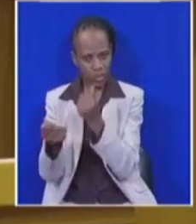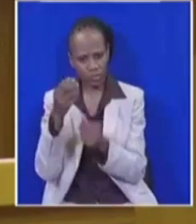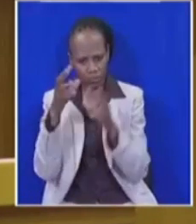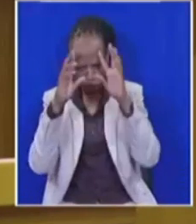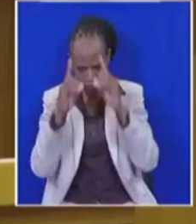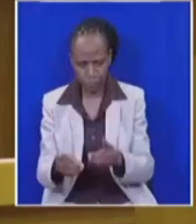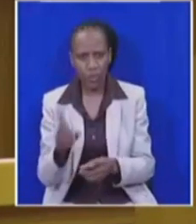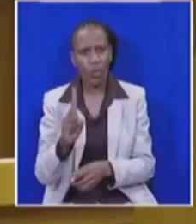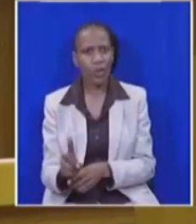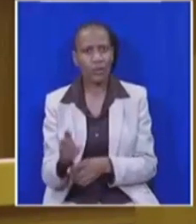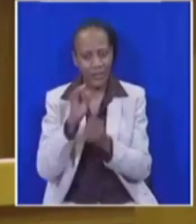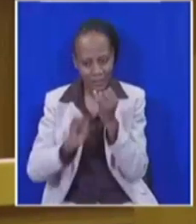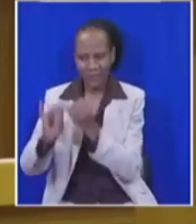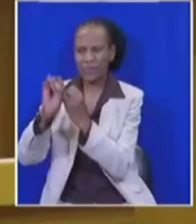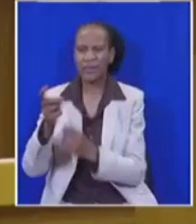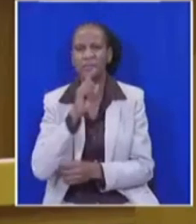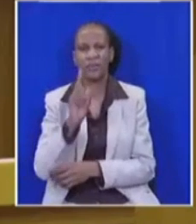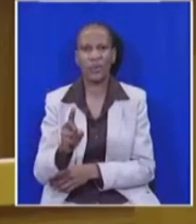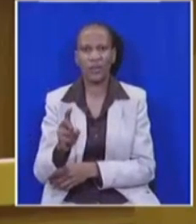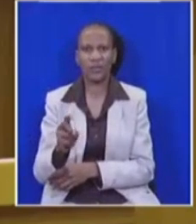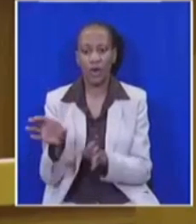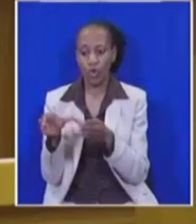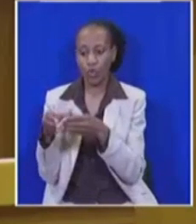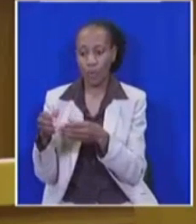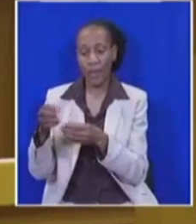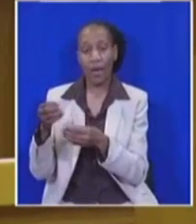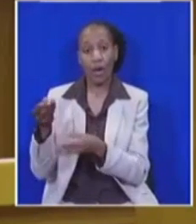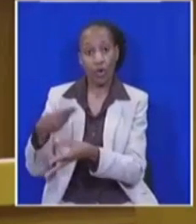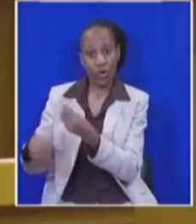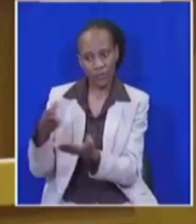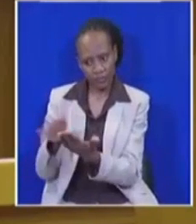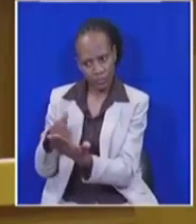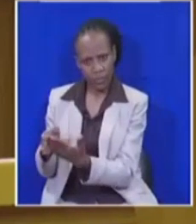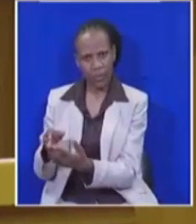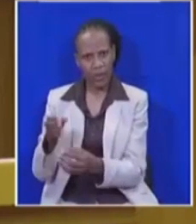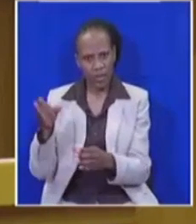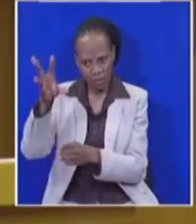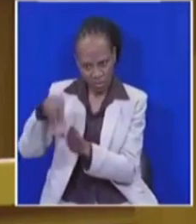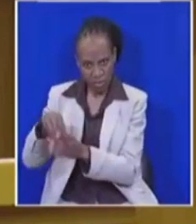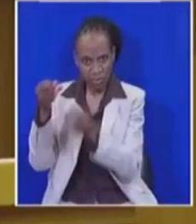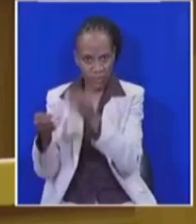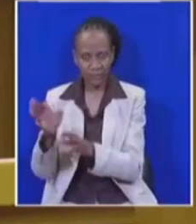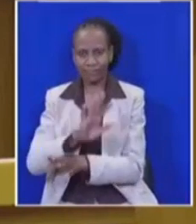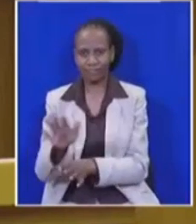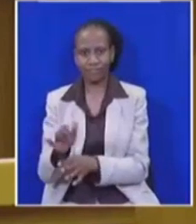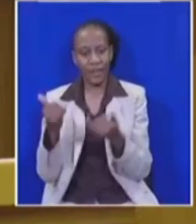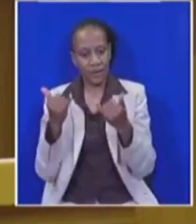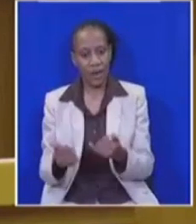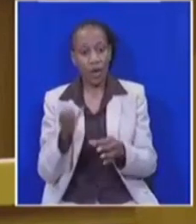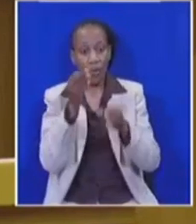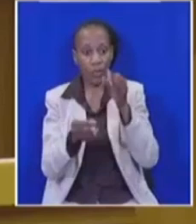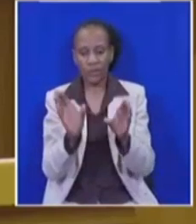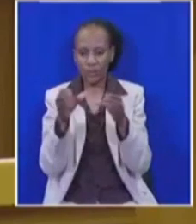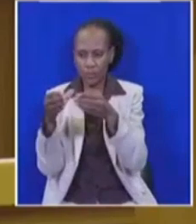primarily means that the anti-corruption body should be shielded from undue political influence. To this end, genuine political will to fight